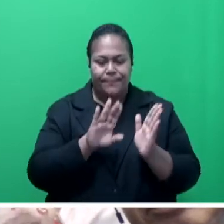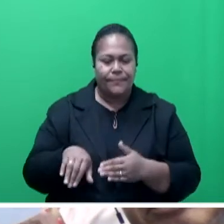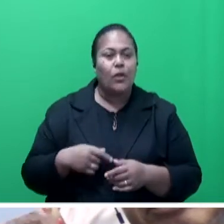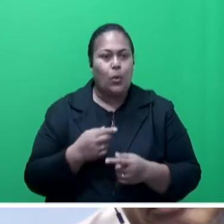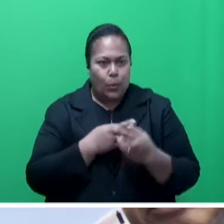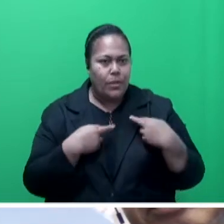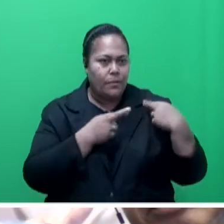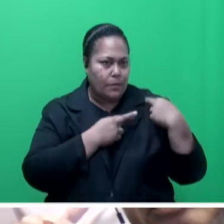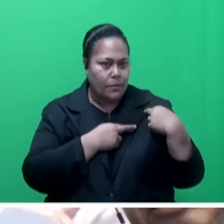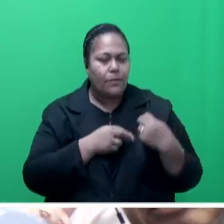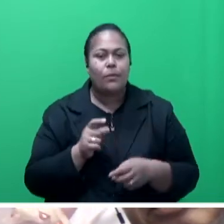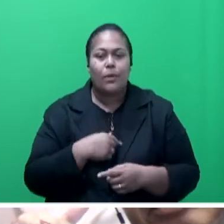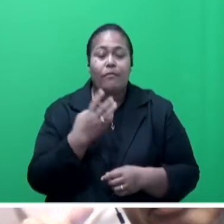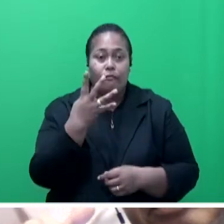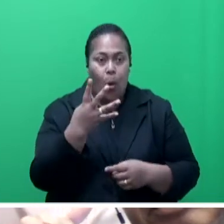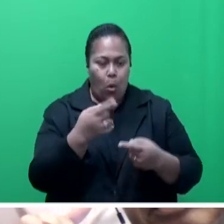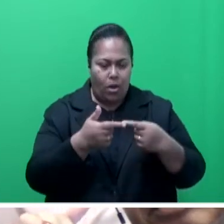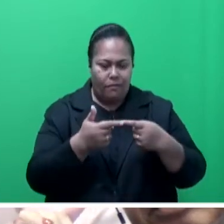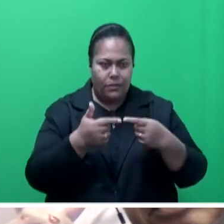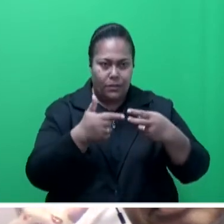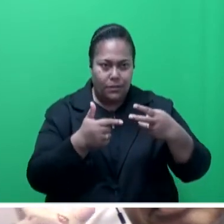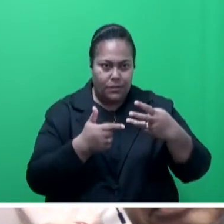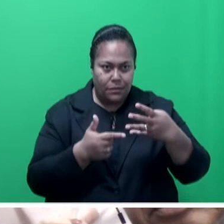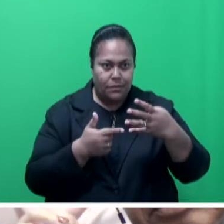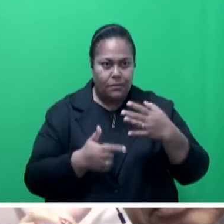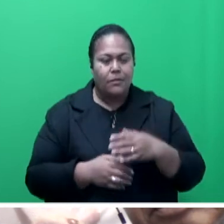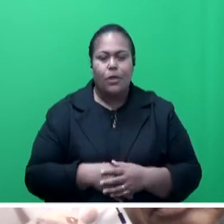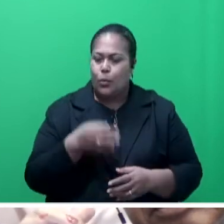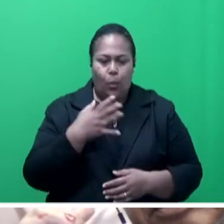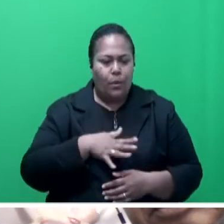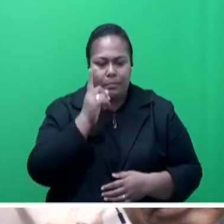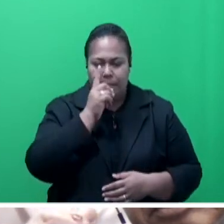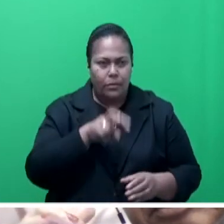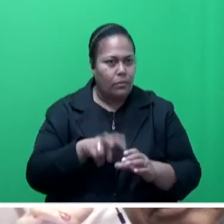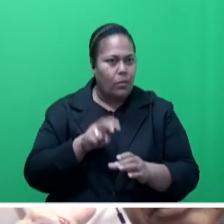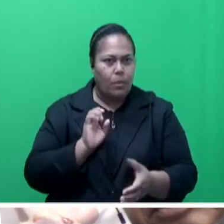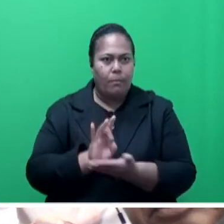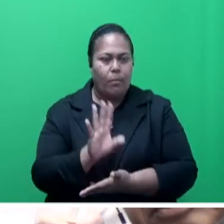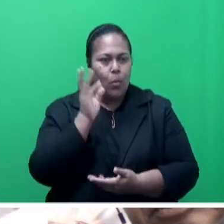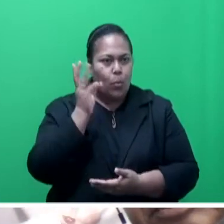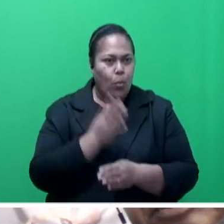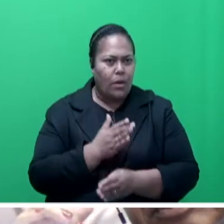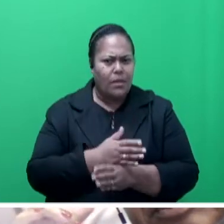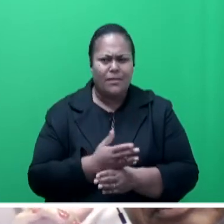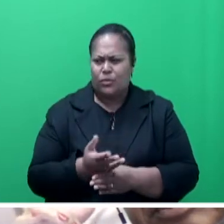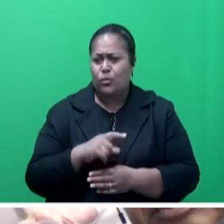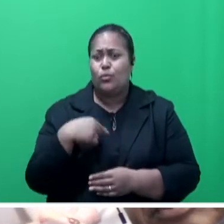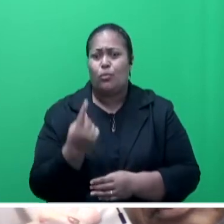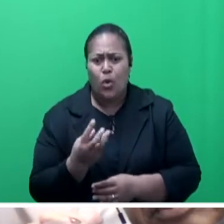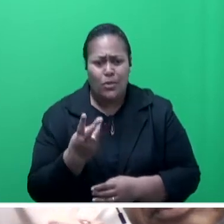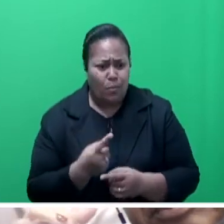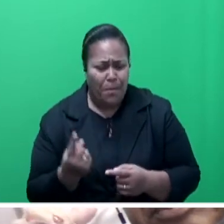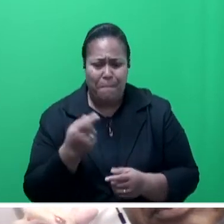we've done it in four stages because we have to be considerate. We don't want people to lose their jobs. If tomorrow somebody is paying $3 or $2.68 an hour,